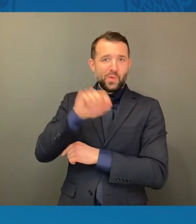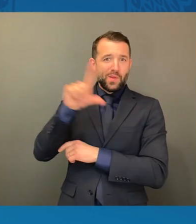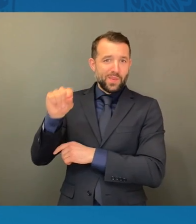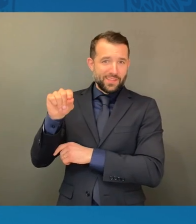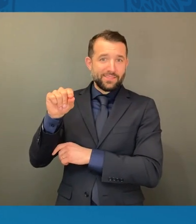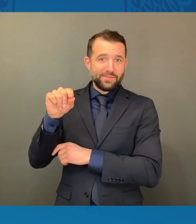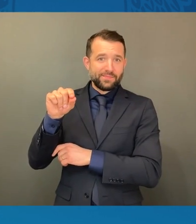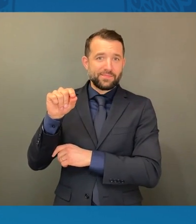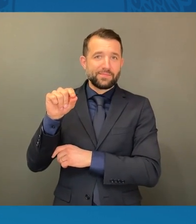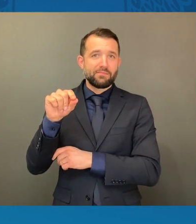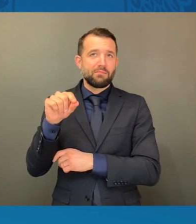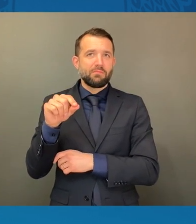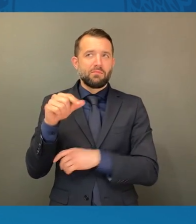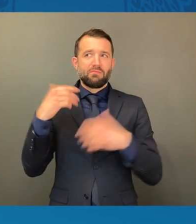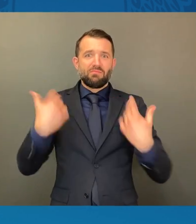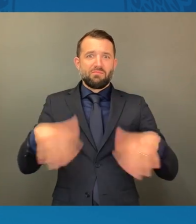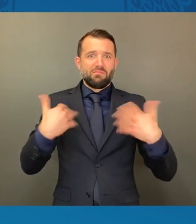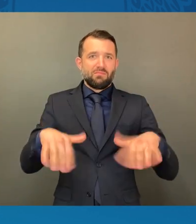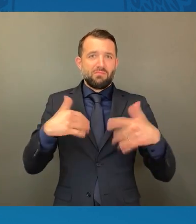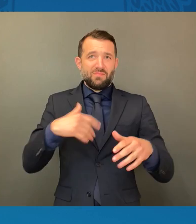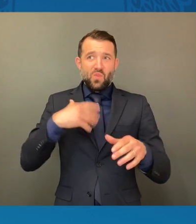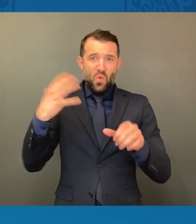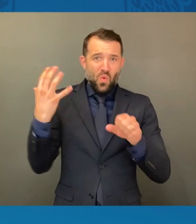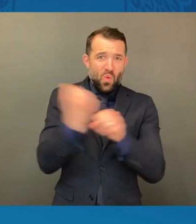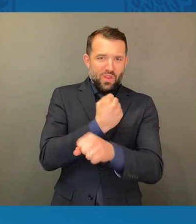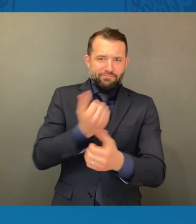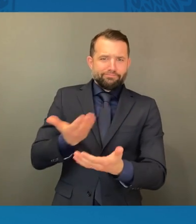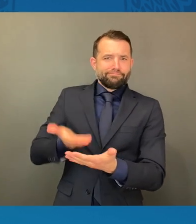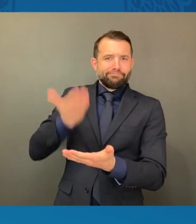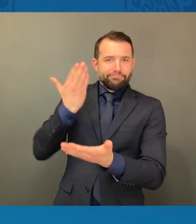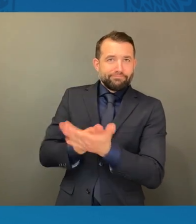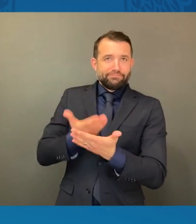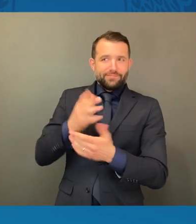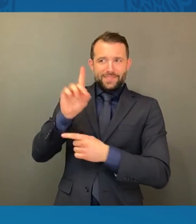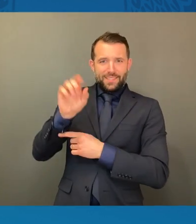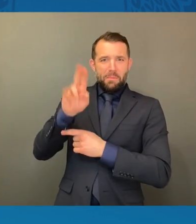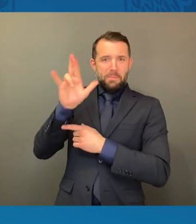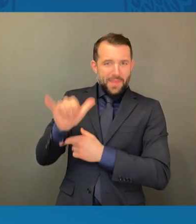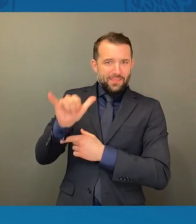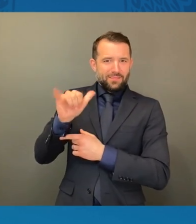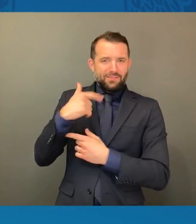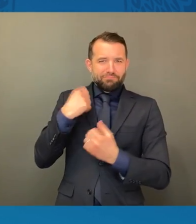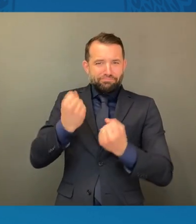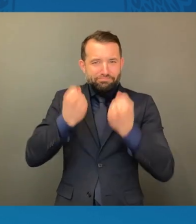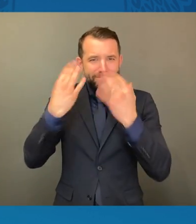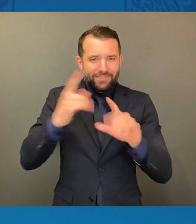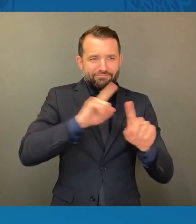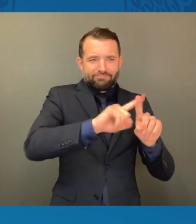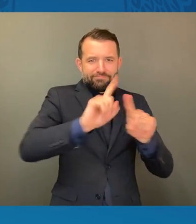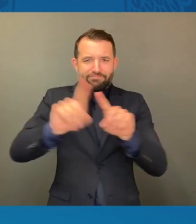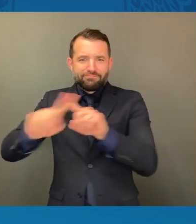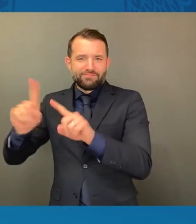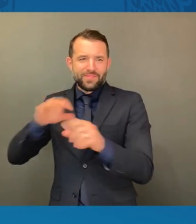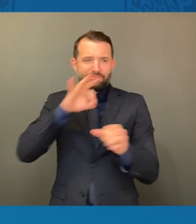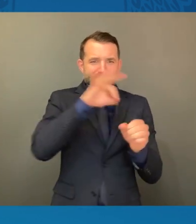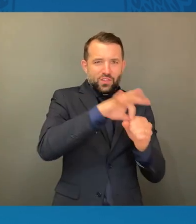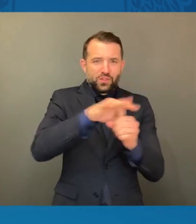triumph of democracy in many ways. But not everyone saw it that way.